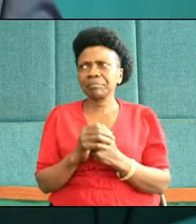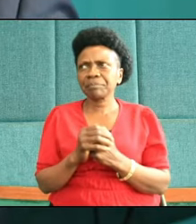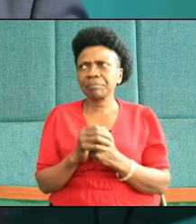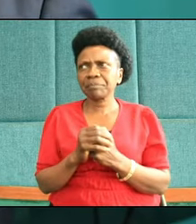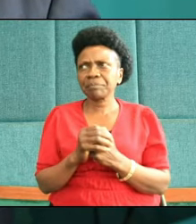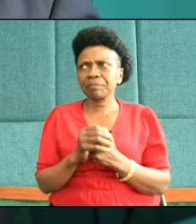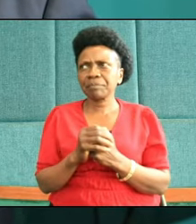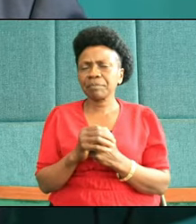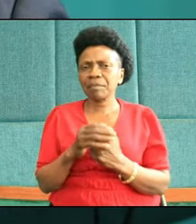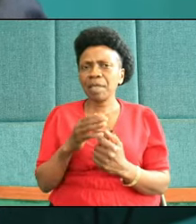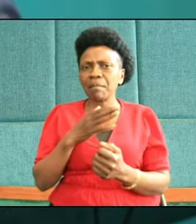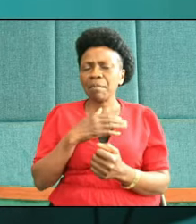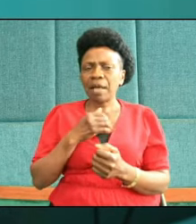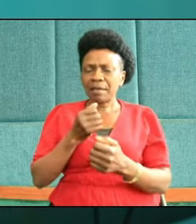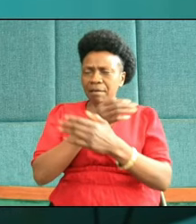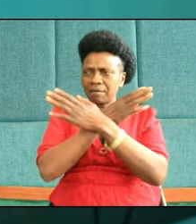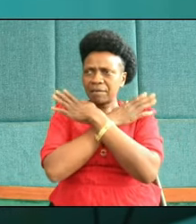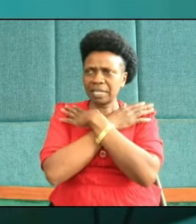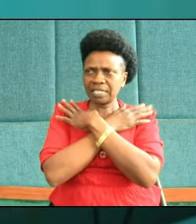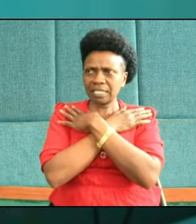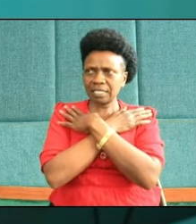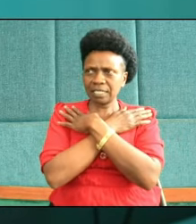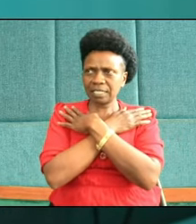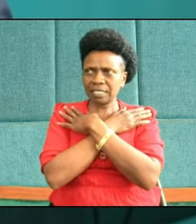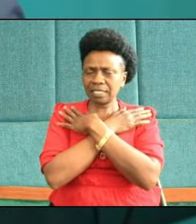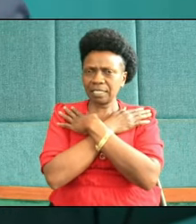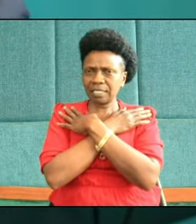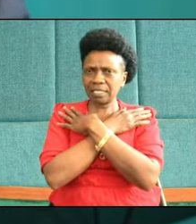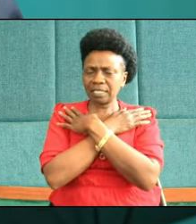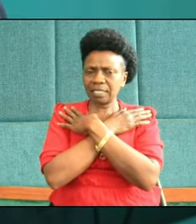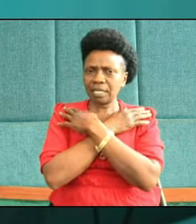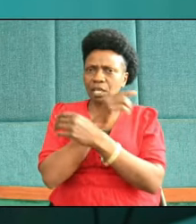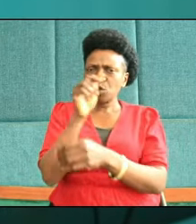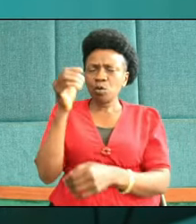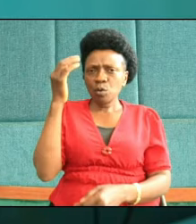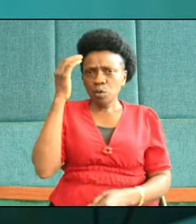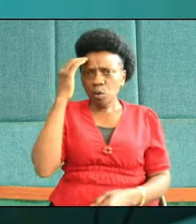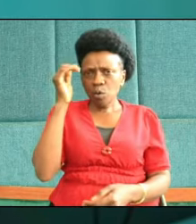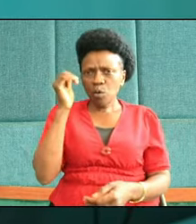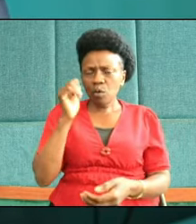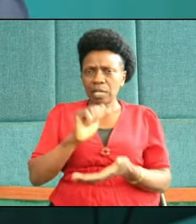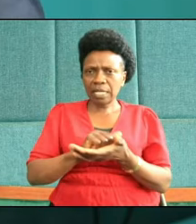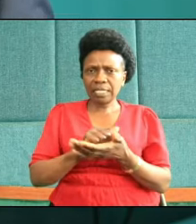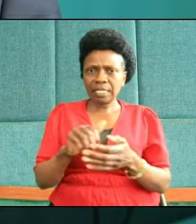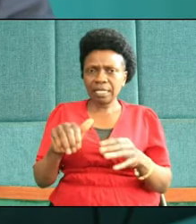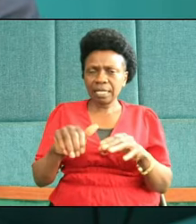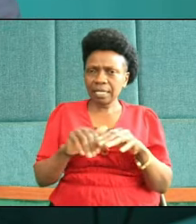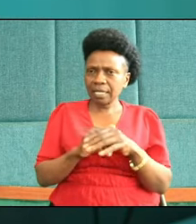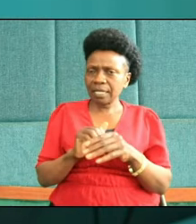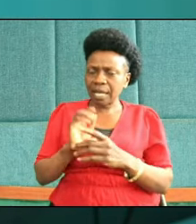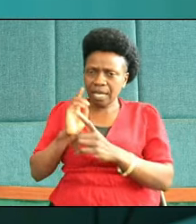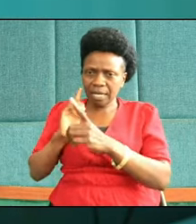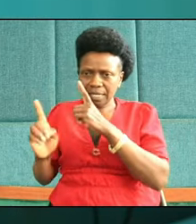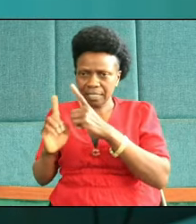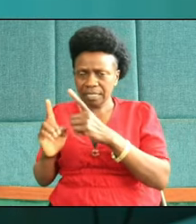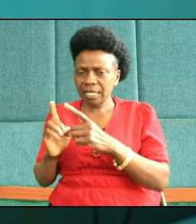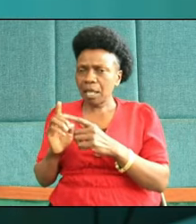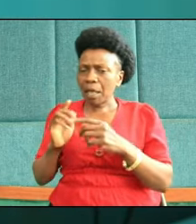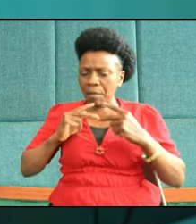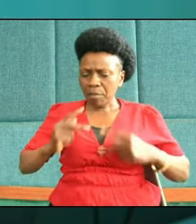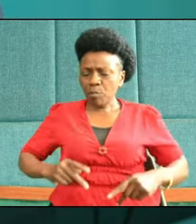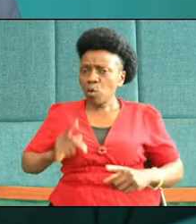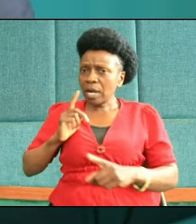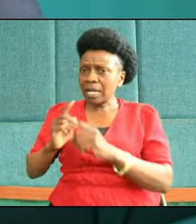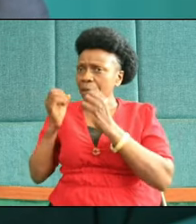my dear brothers and sisters, don't you know that in a race, people run very many,